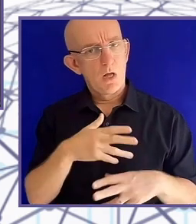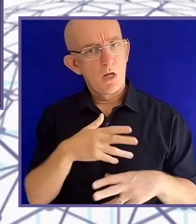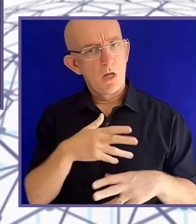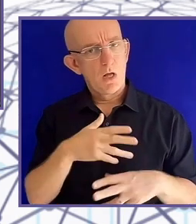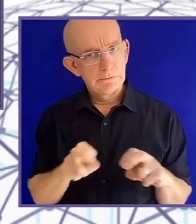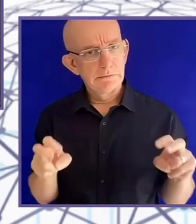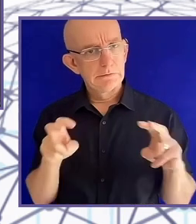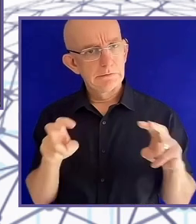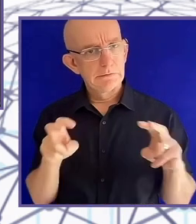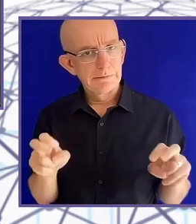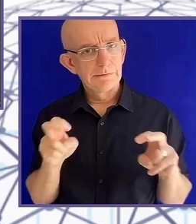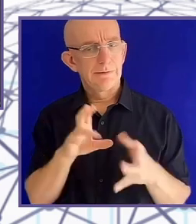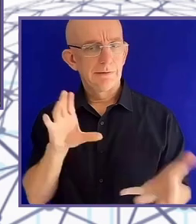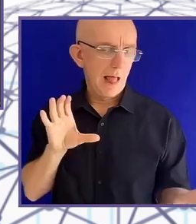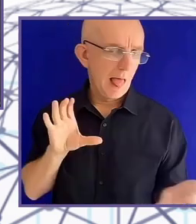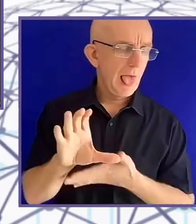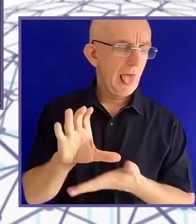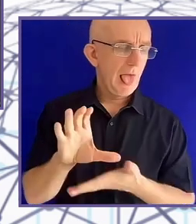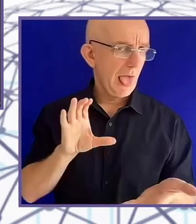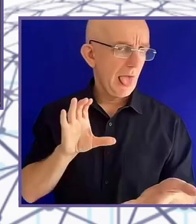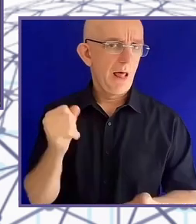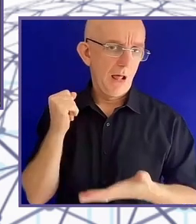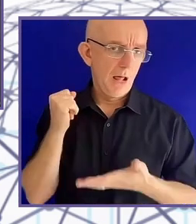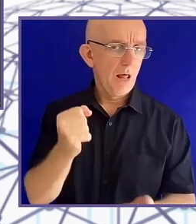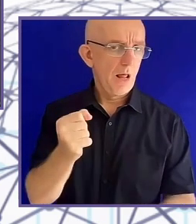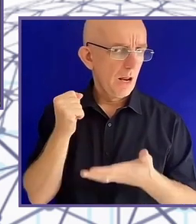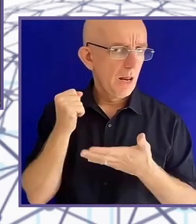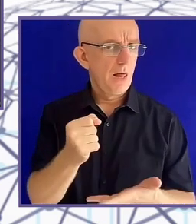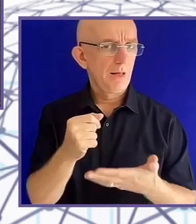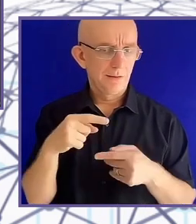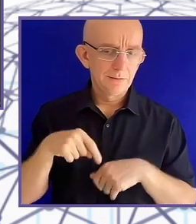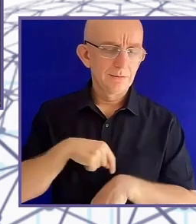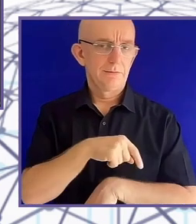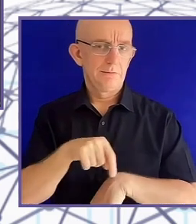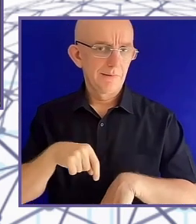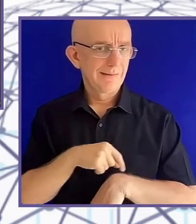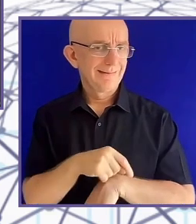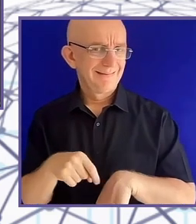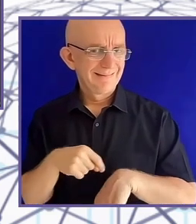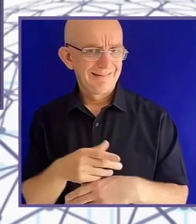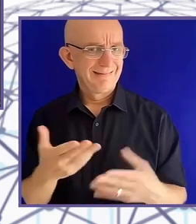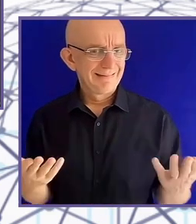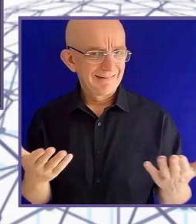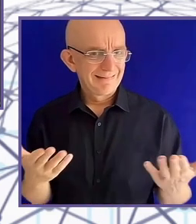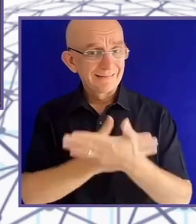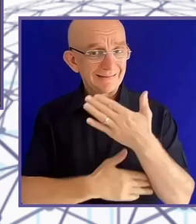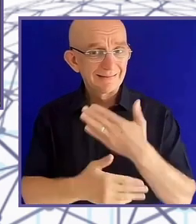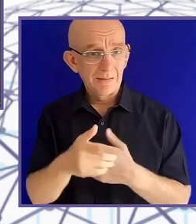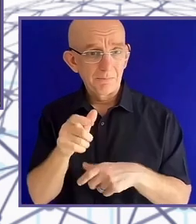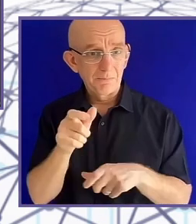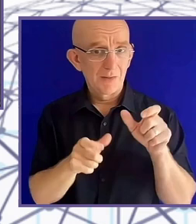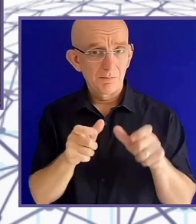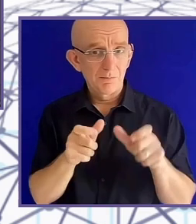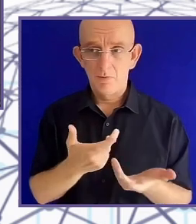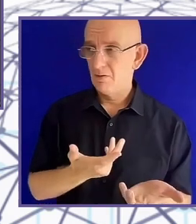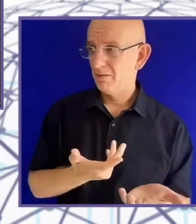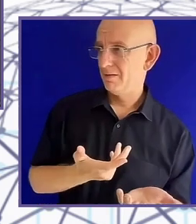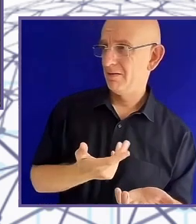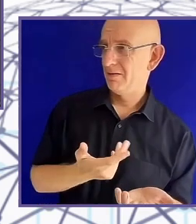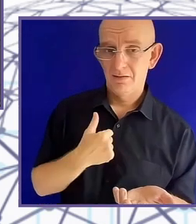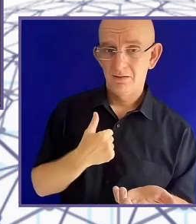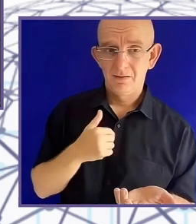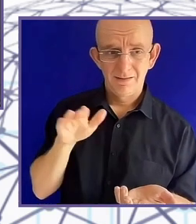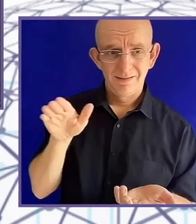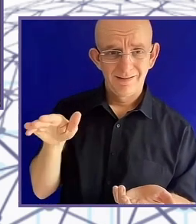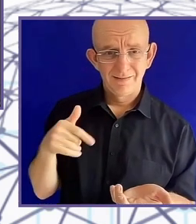more holistic, cheaper sense of access. And the other image on this is a haptic